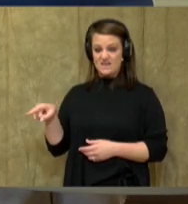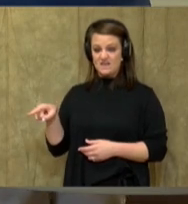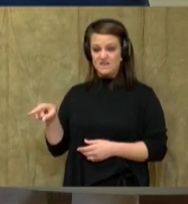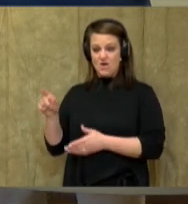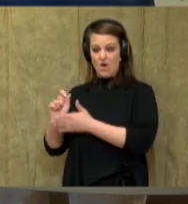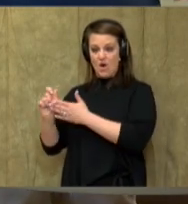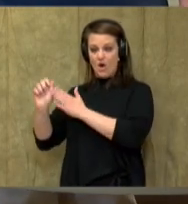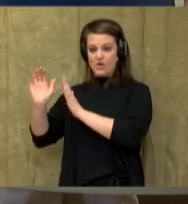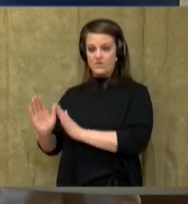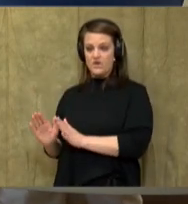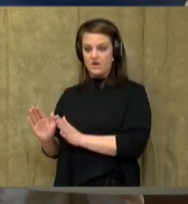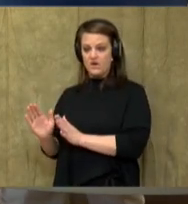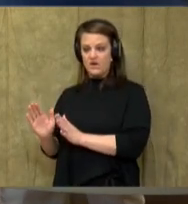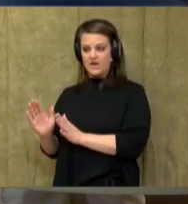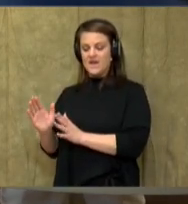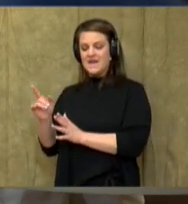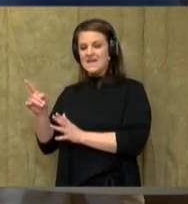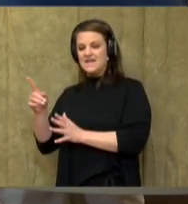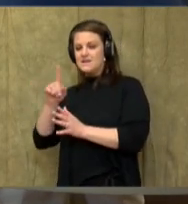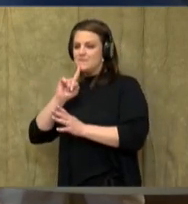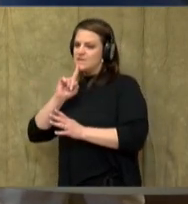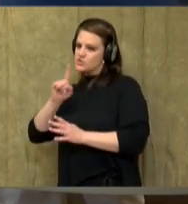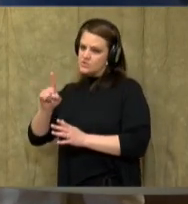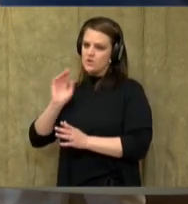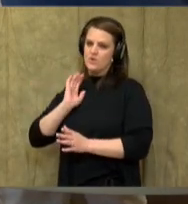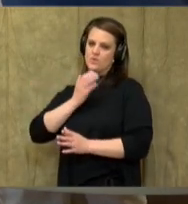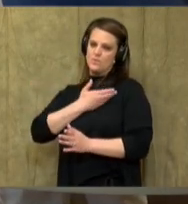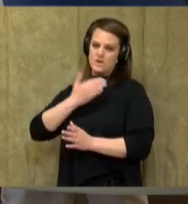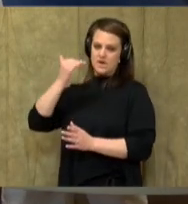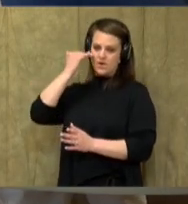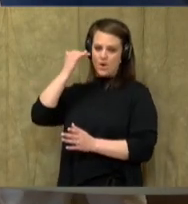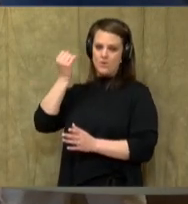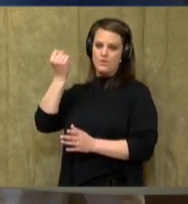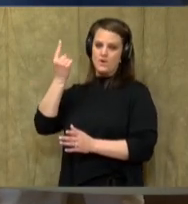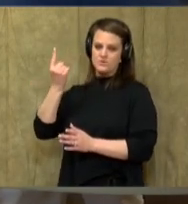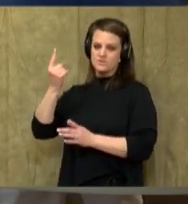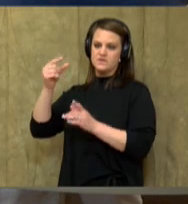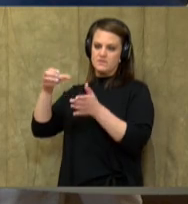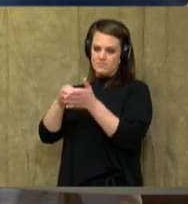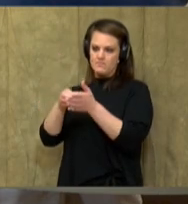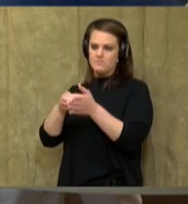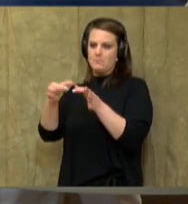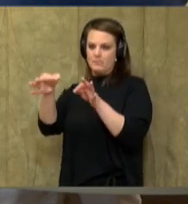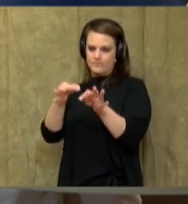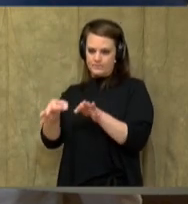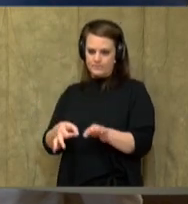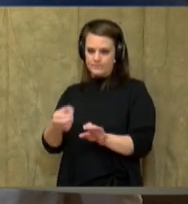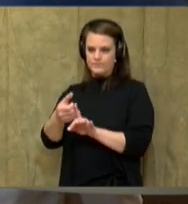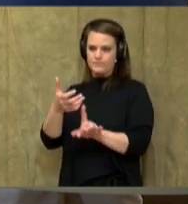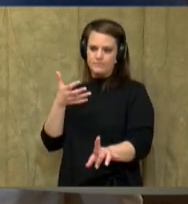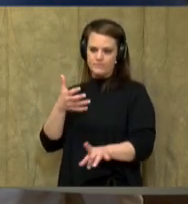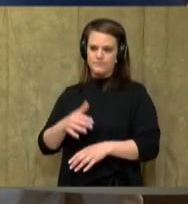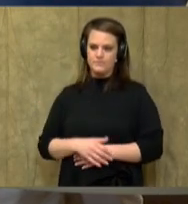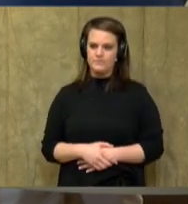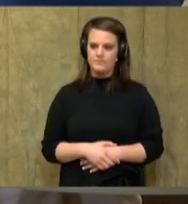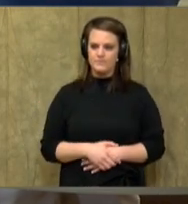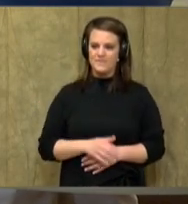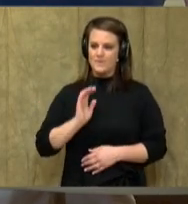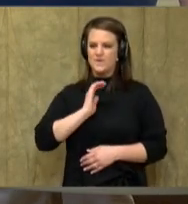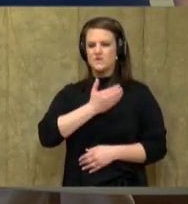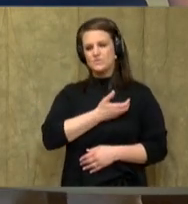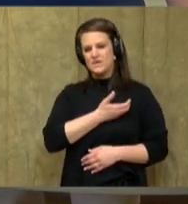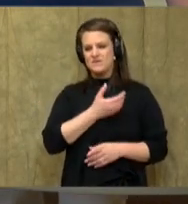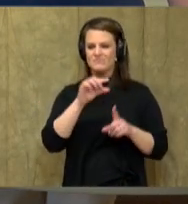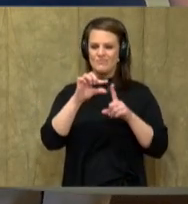us to not know and understand what this passage is trying to say because we don't